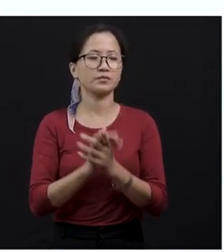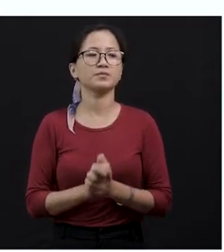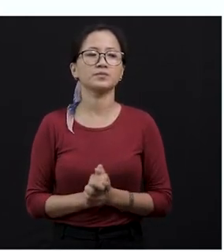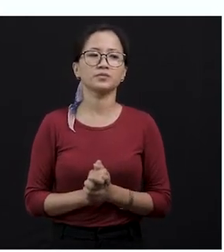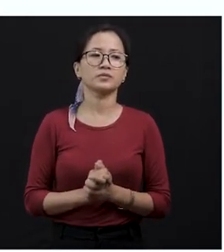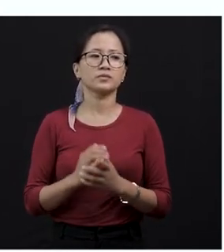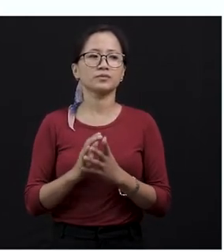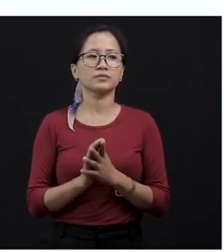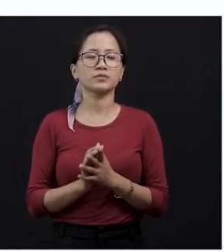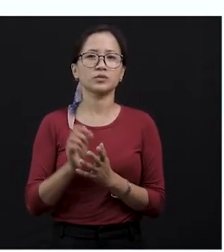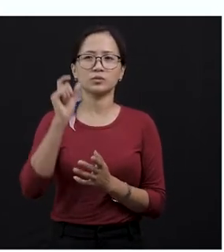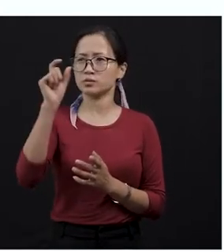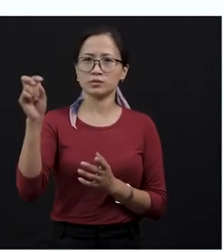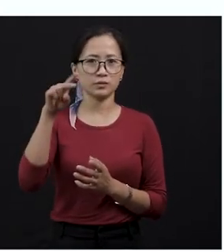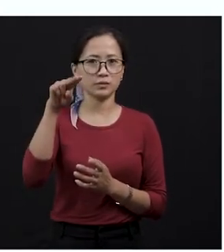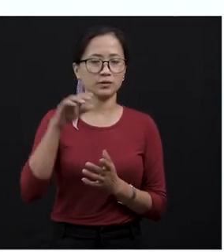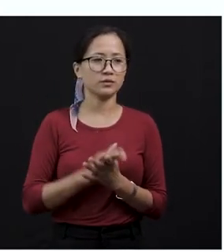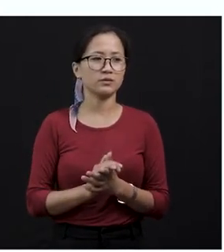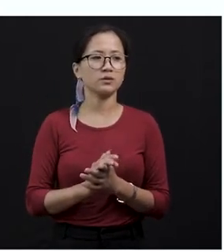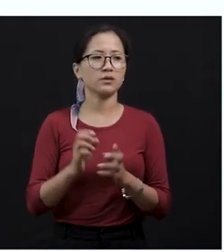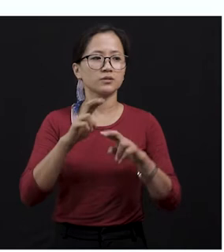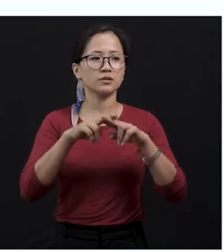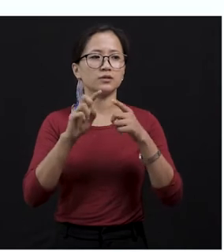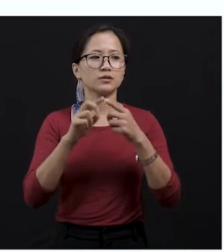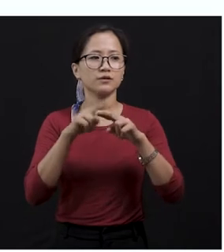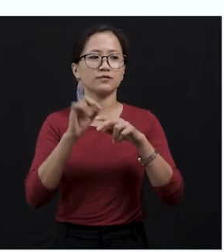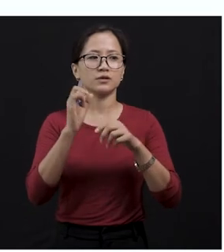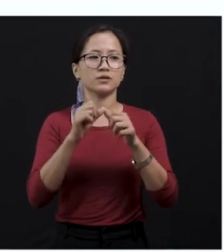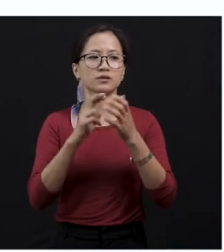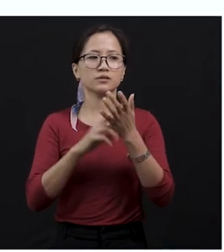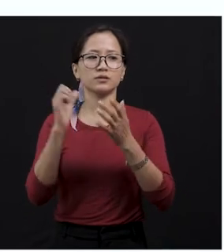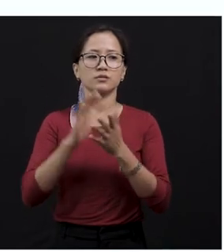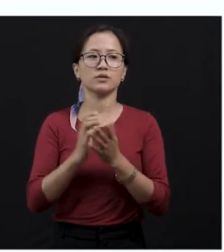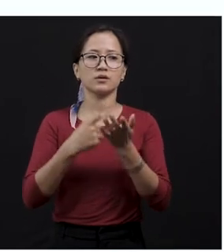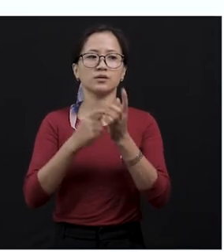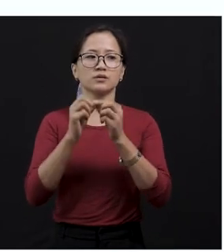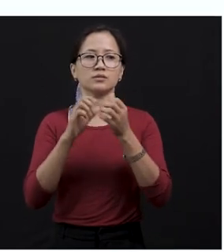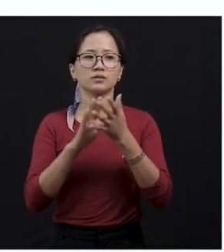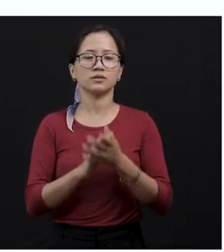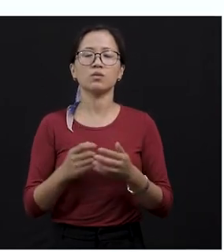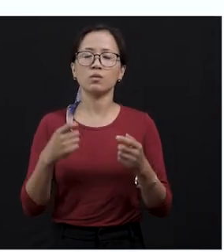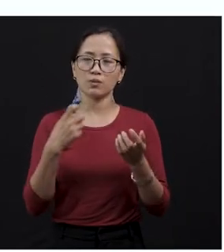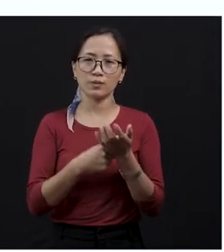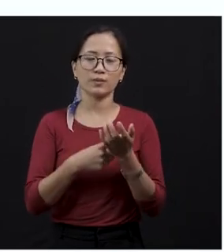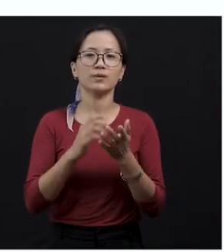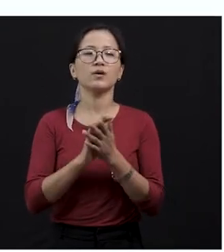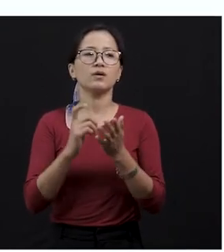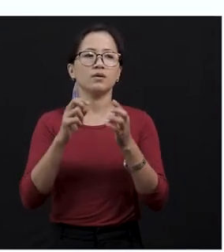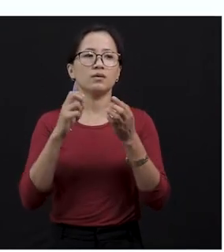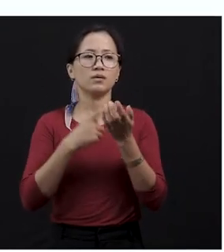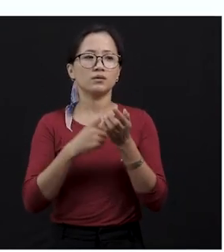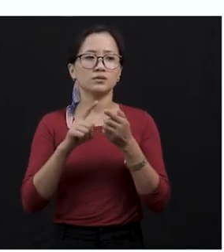okay? To follow me when I give you the word meanings. Defiance, rebellion or resistance. Look at this, rebellion